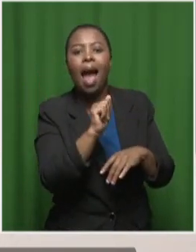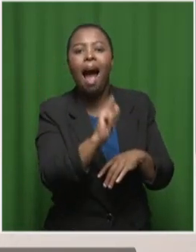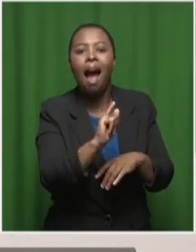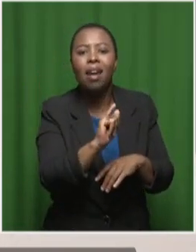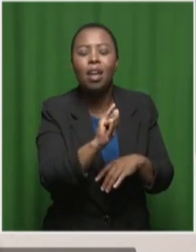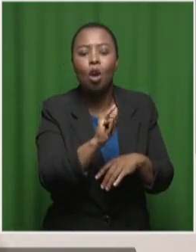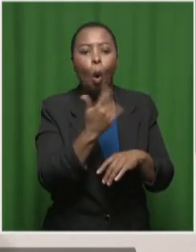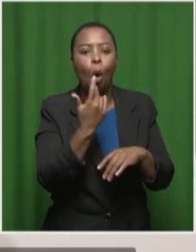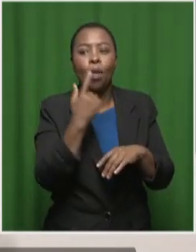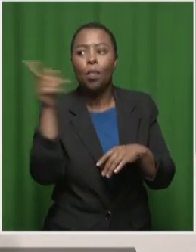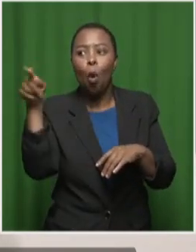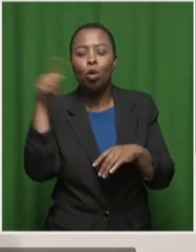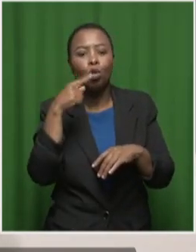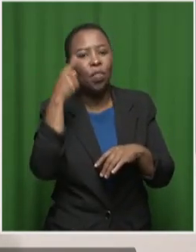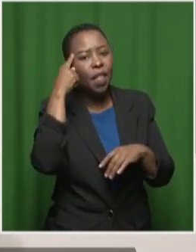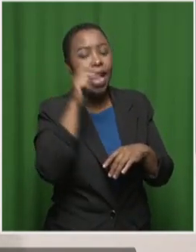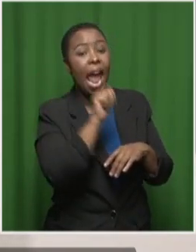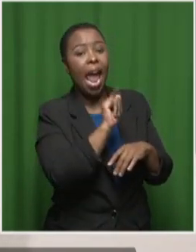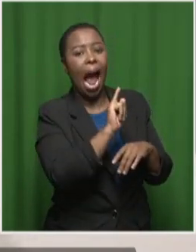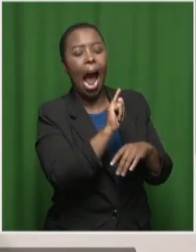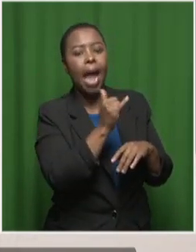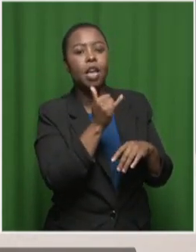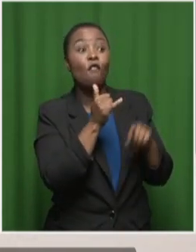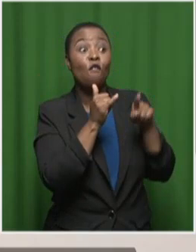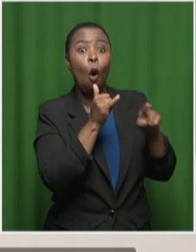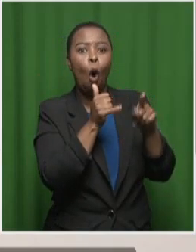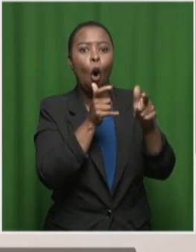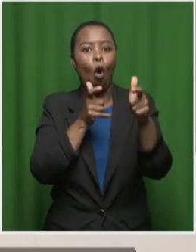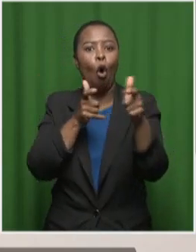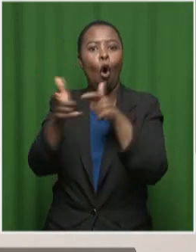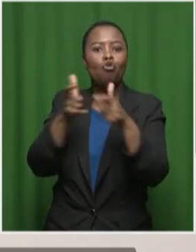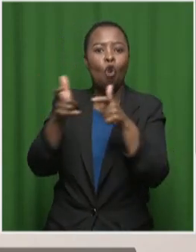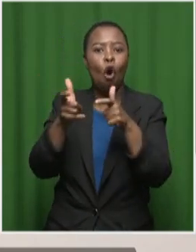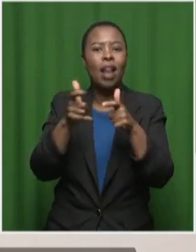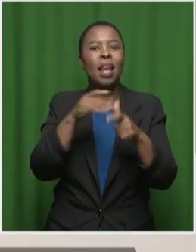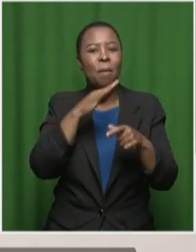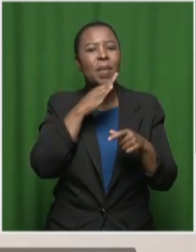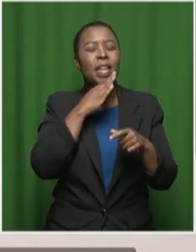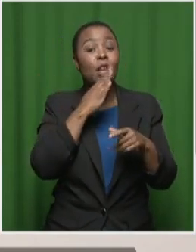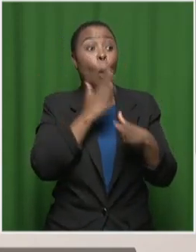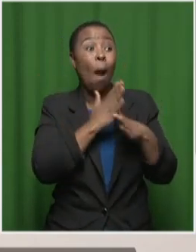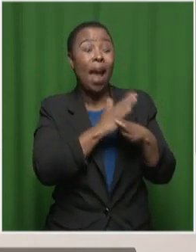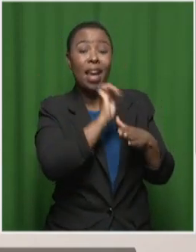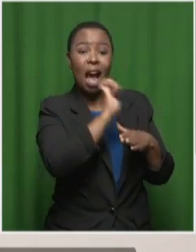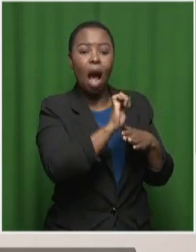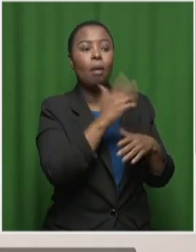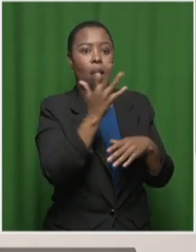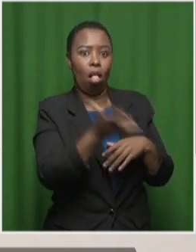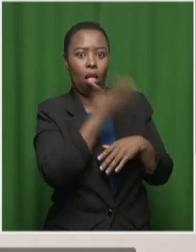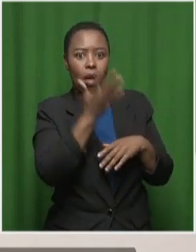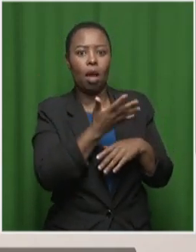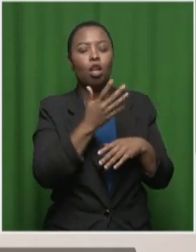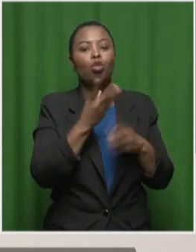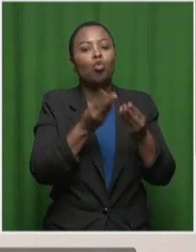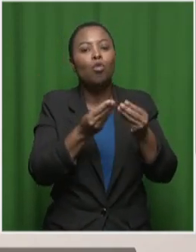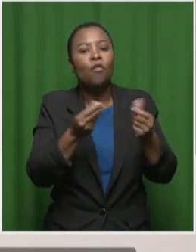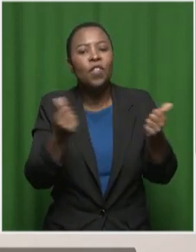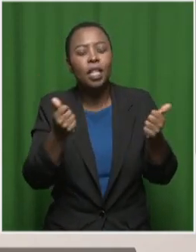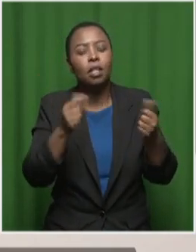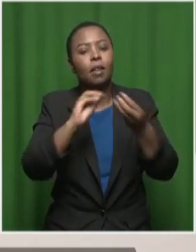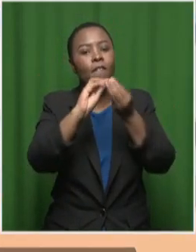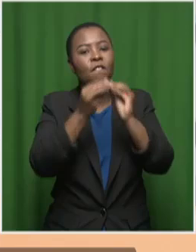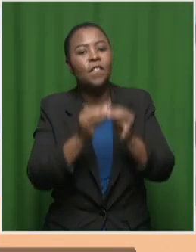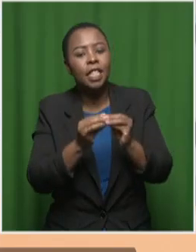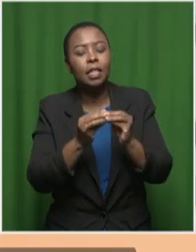being only a tool of control are going to undermine its effectiveness in helping us address things like climate change.